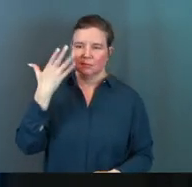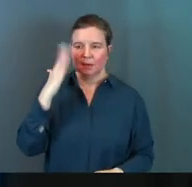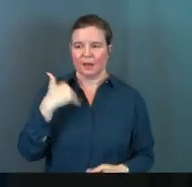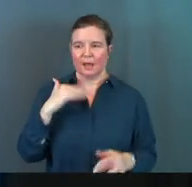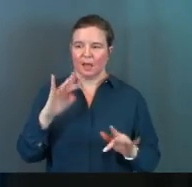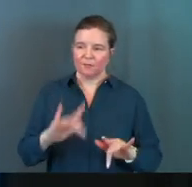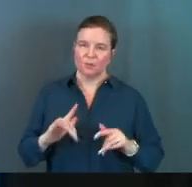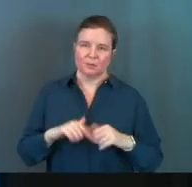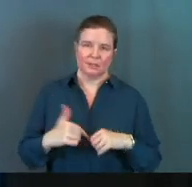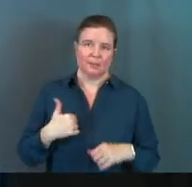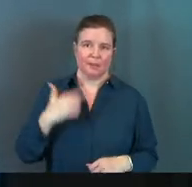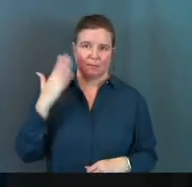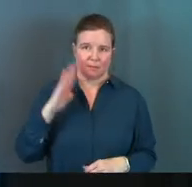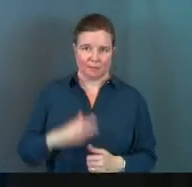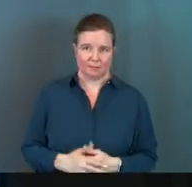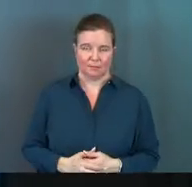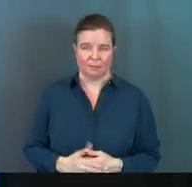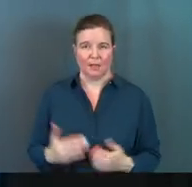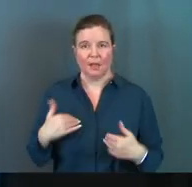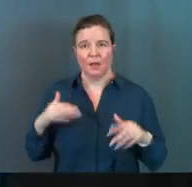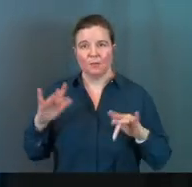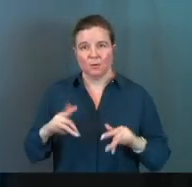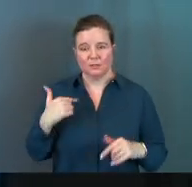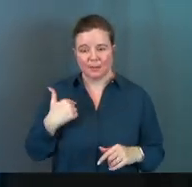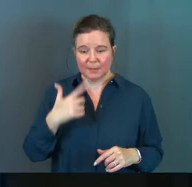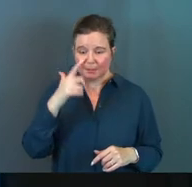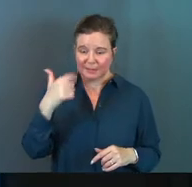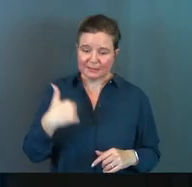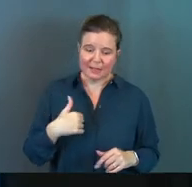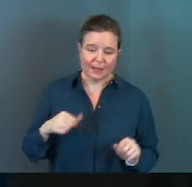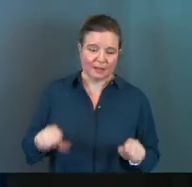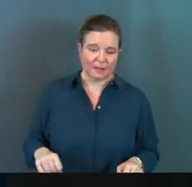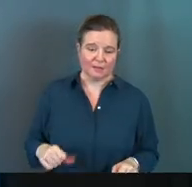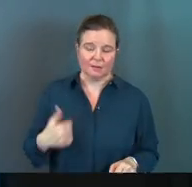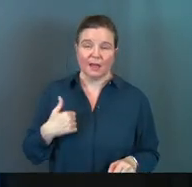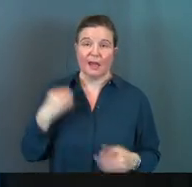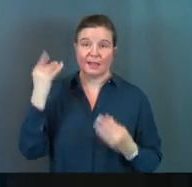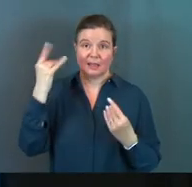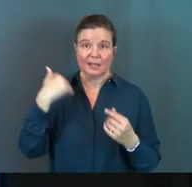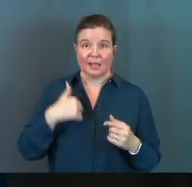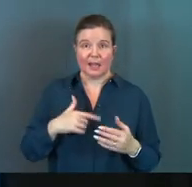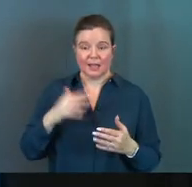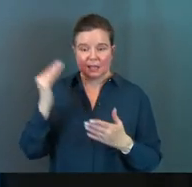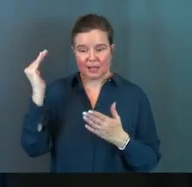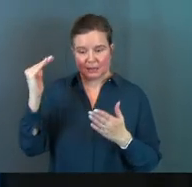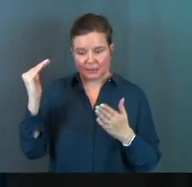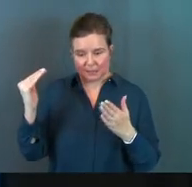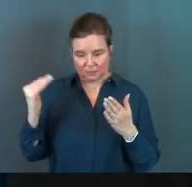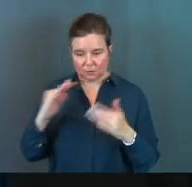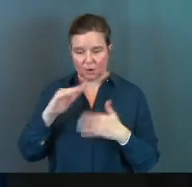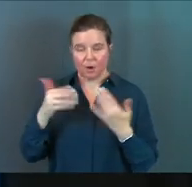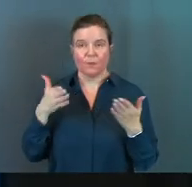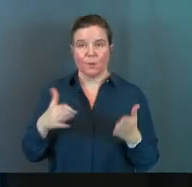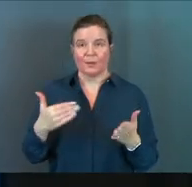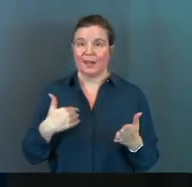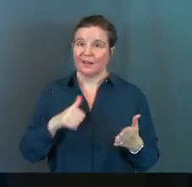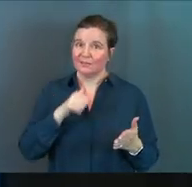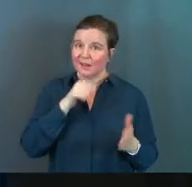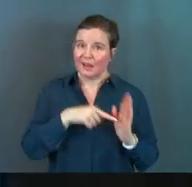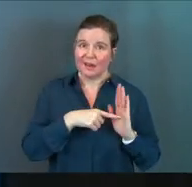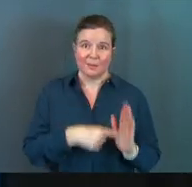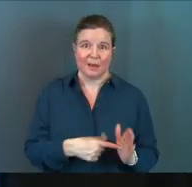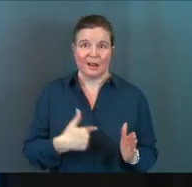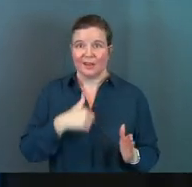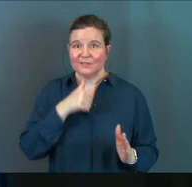have mercy on me, God. Have mercy on me. Because I can think and I can list off to you all the ways that I have not